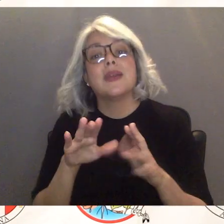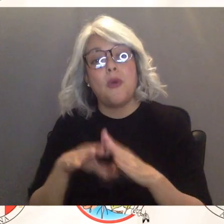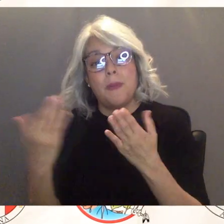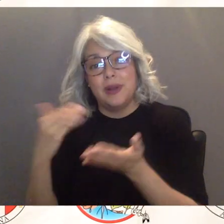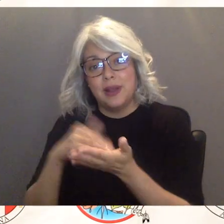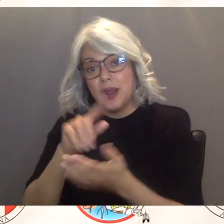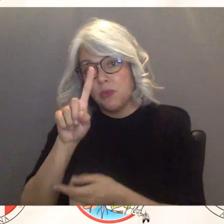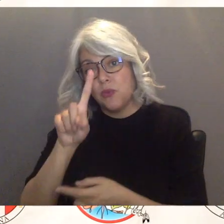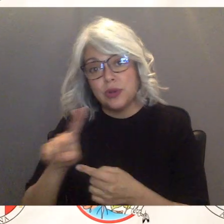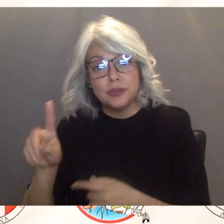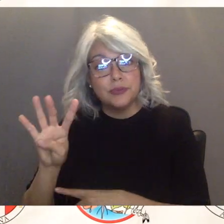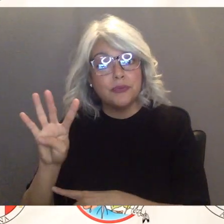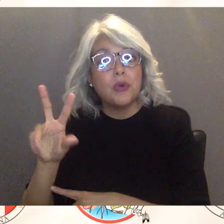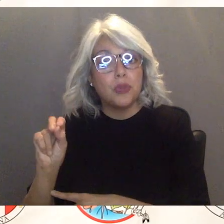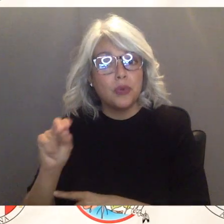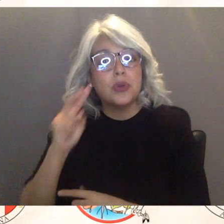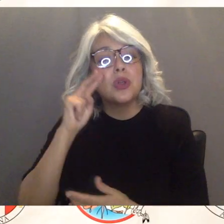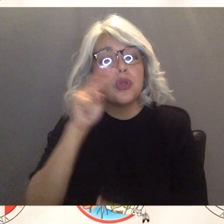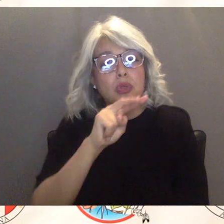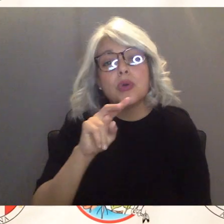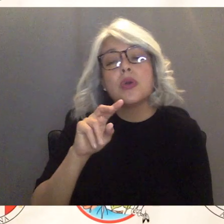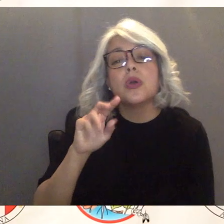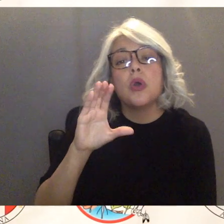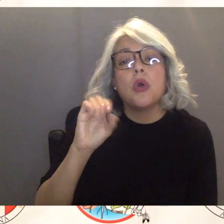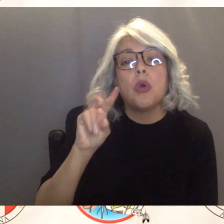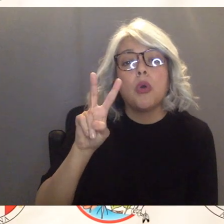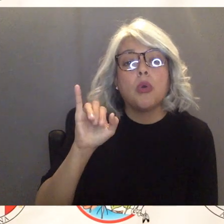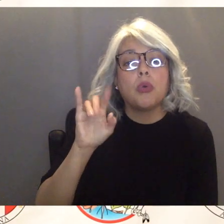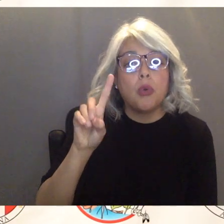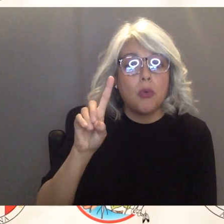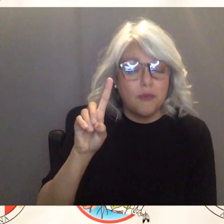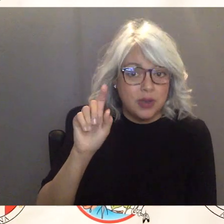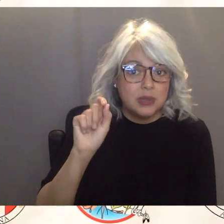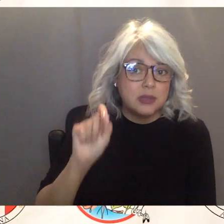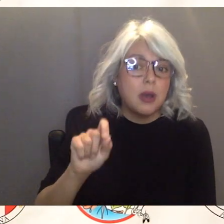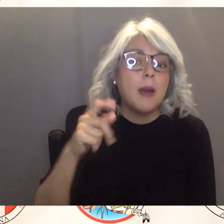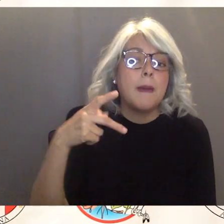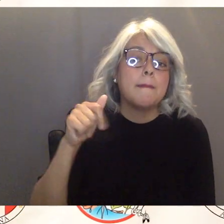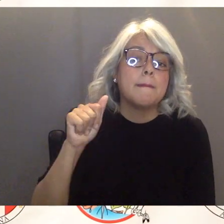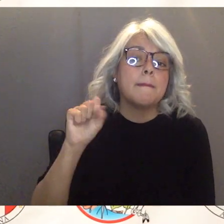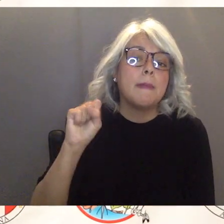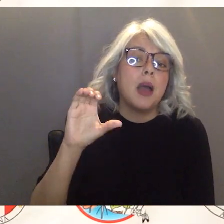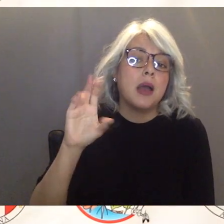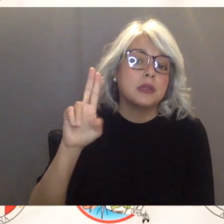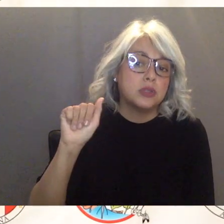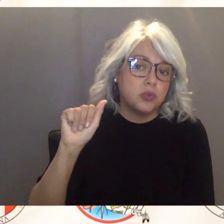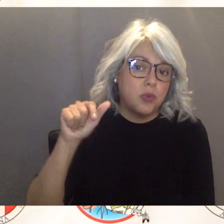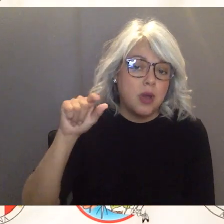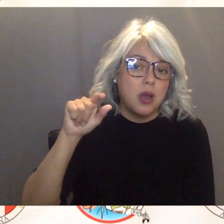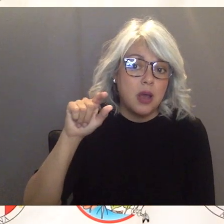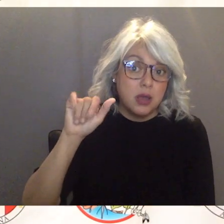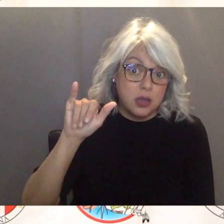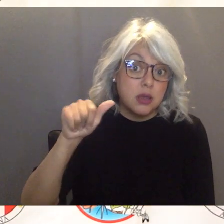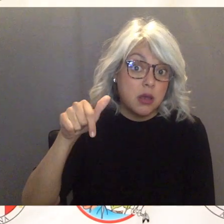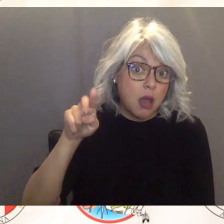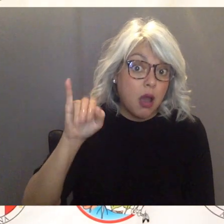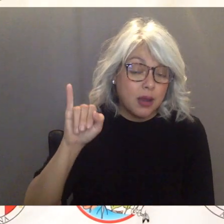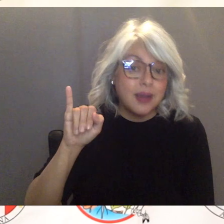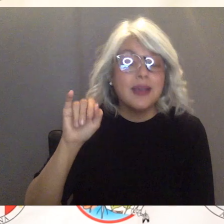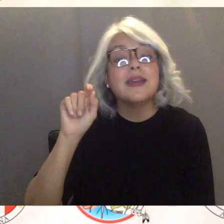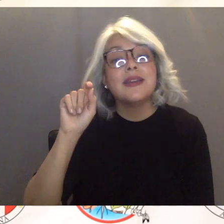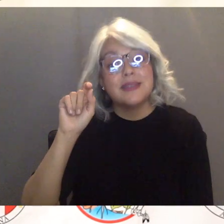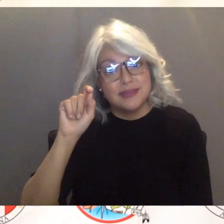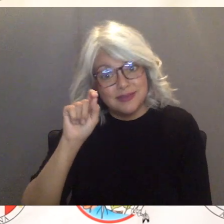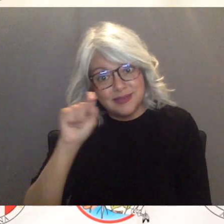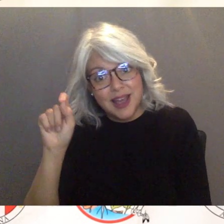covid19 pospoyaki-nsn.gov website to register um and you know all